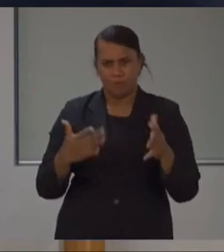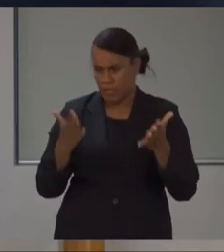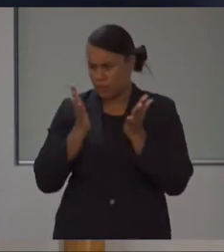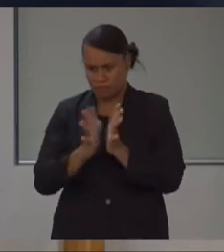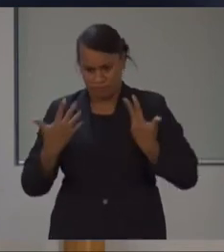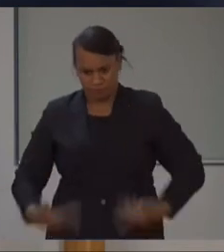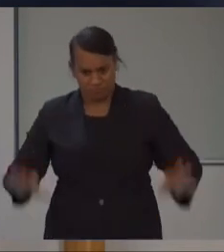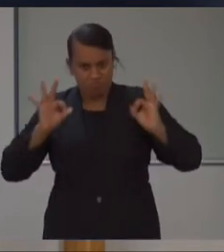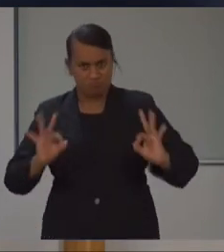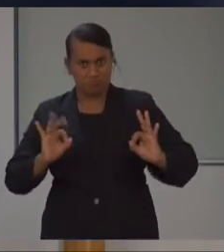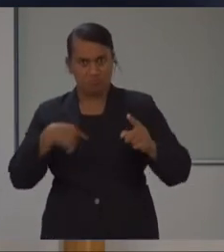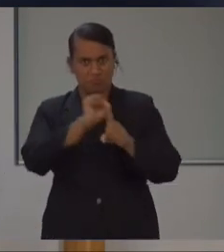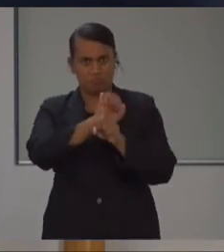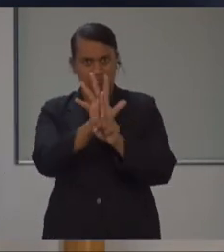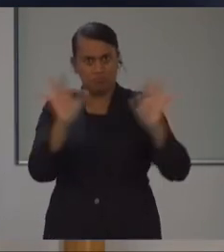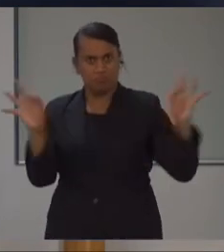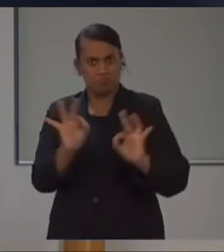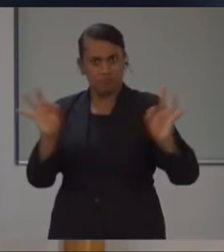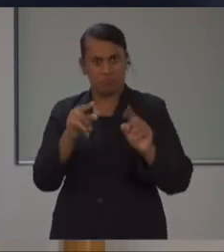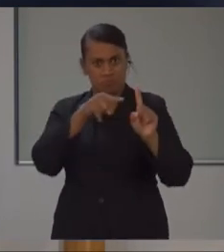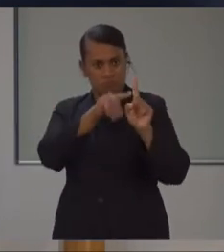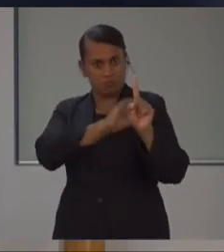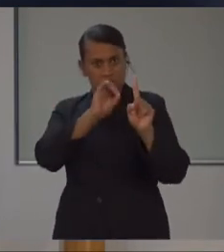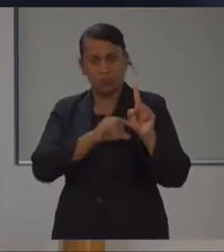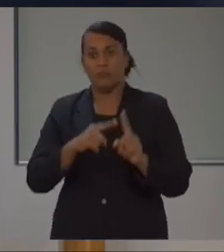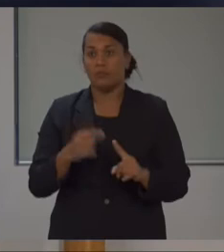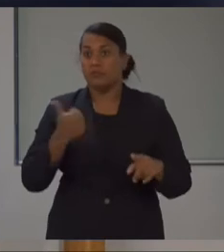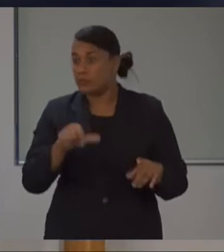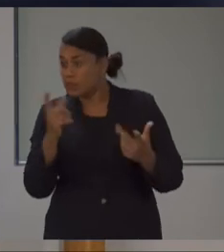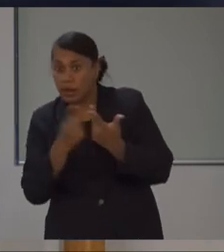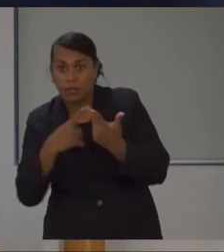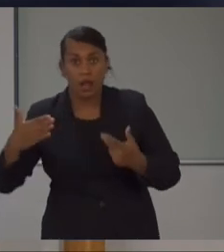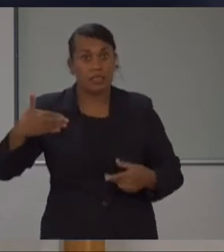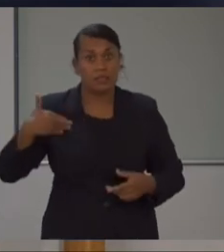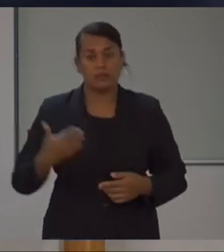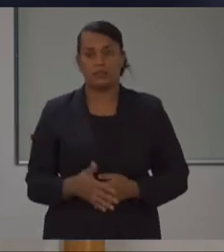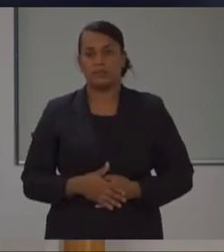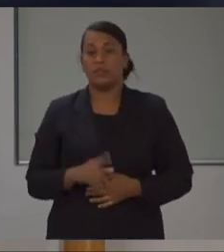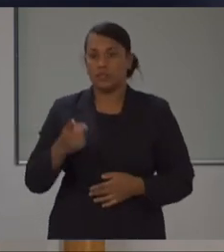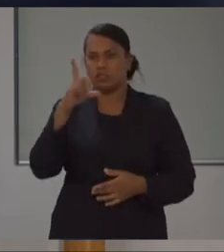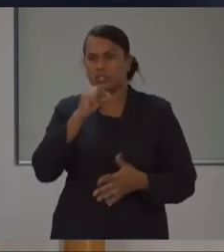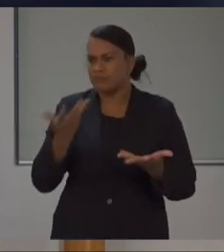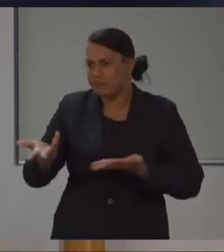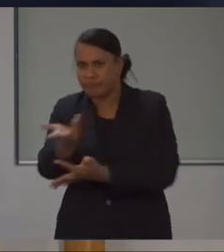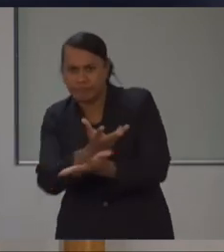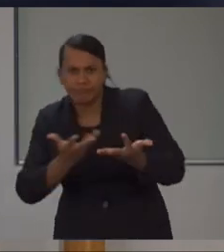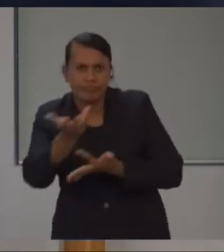completely well before again interacting on a more free scale with the community at large.